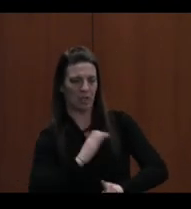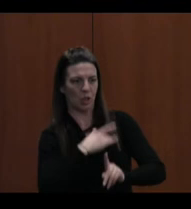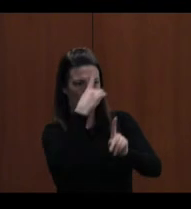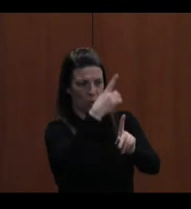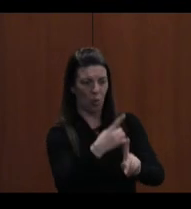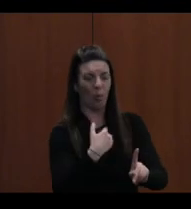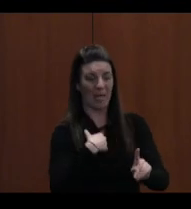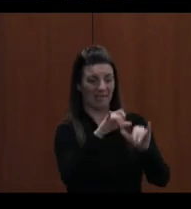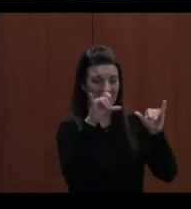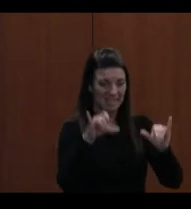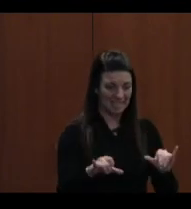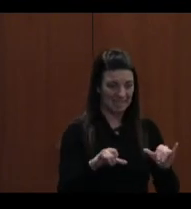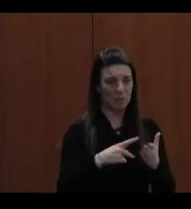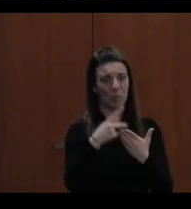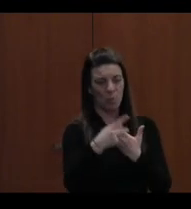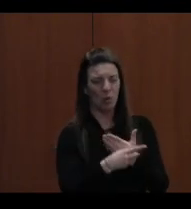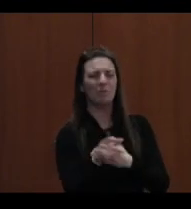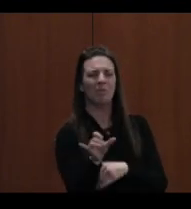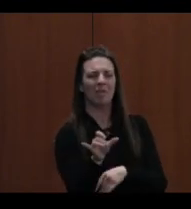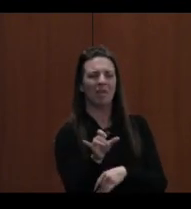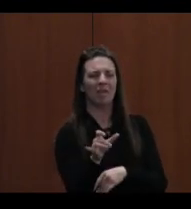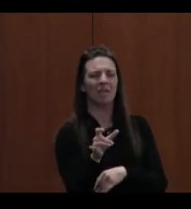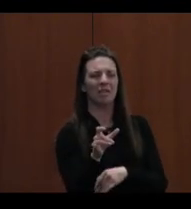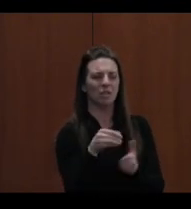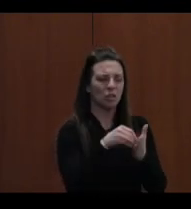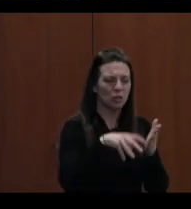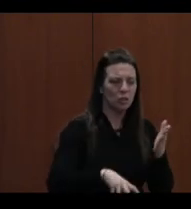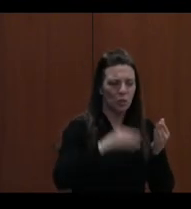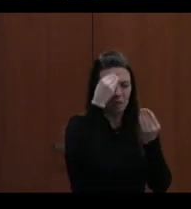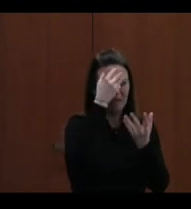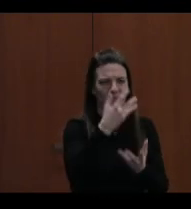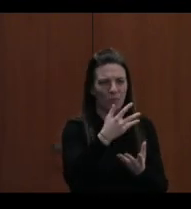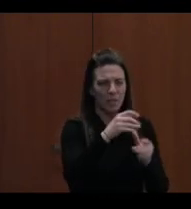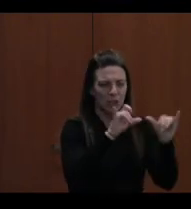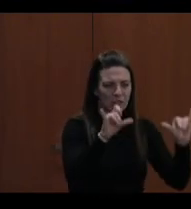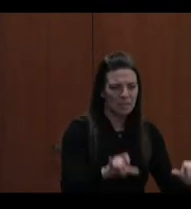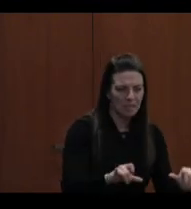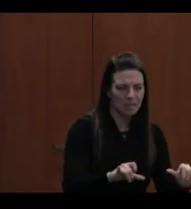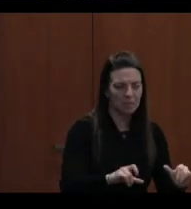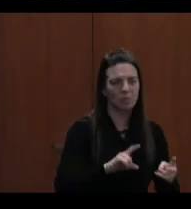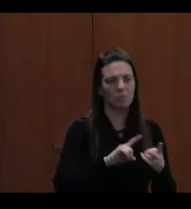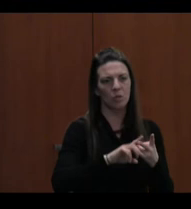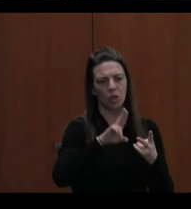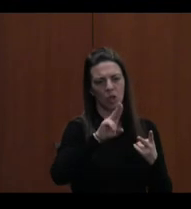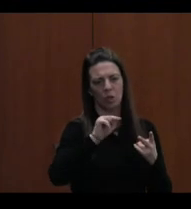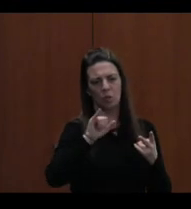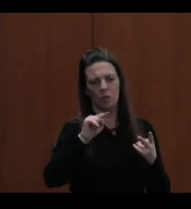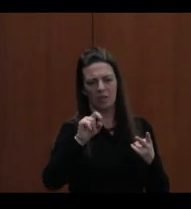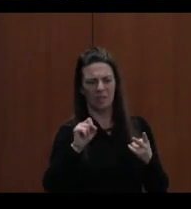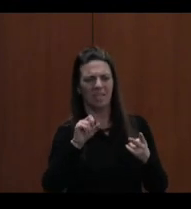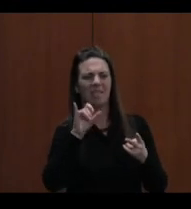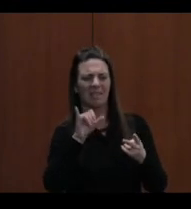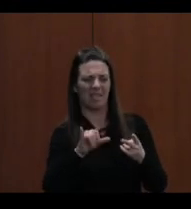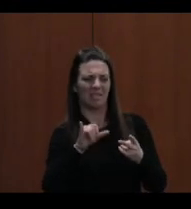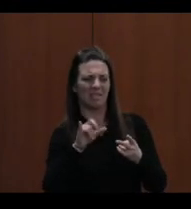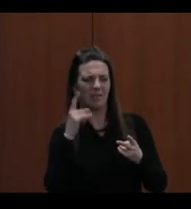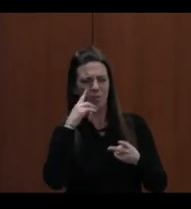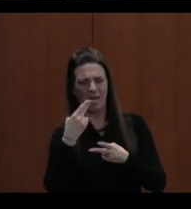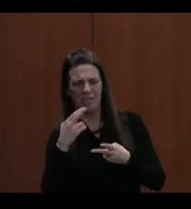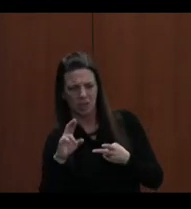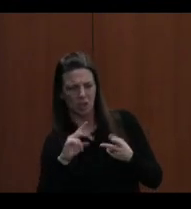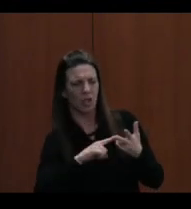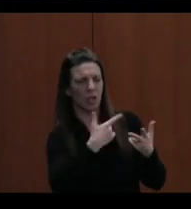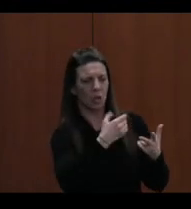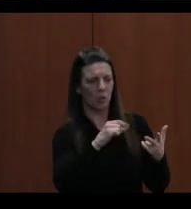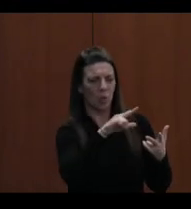we have systems and applications, which are things like the student information system, Munis, which is the financial and HR system, Google, which we use in